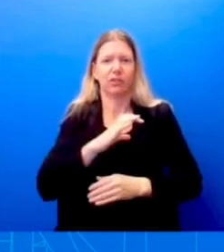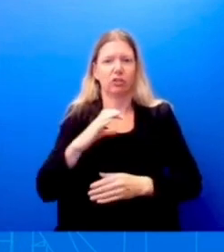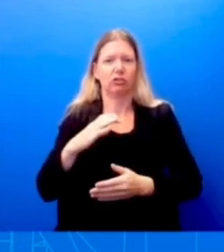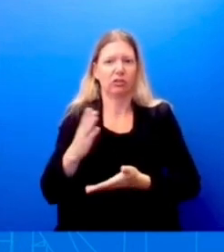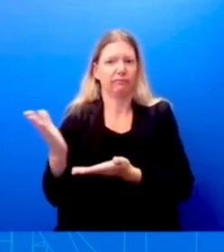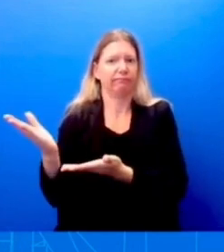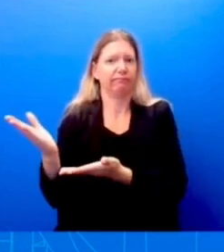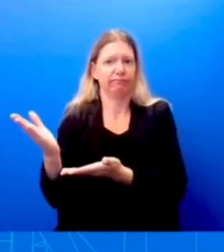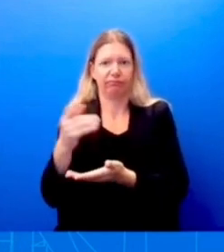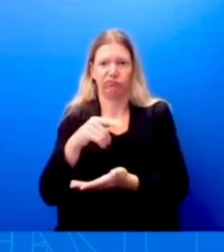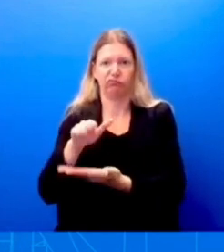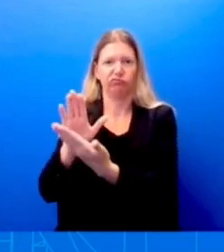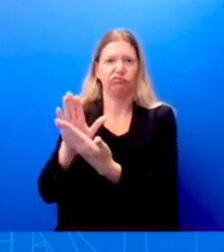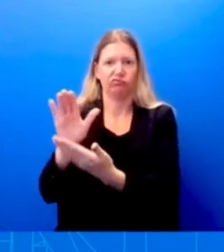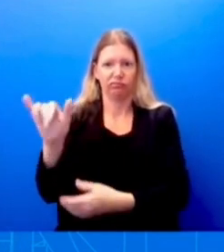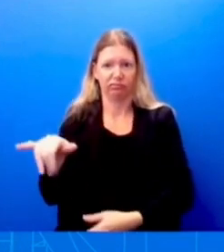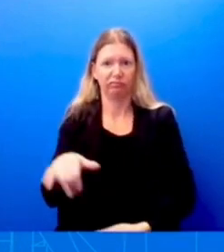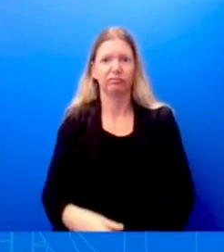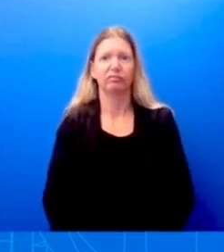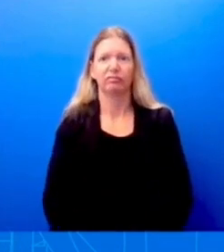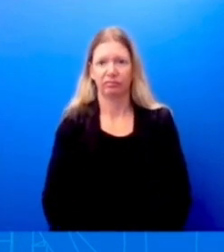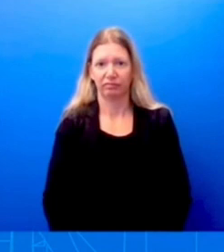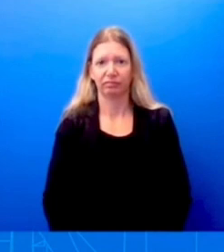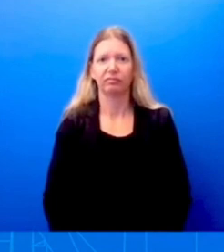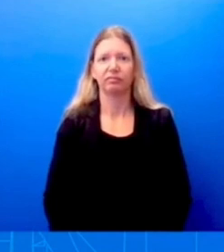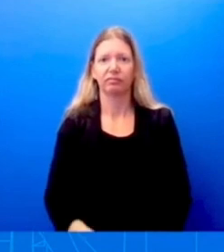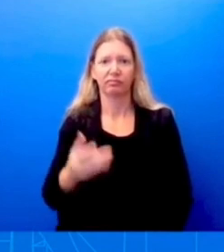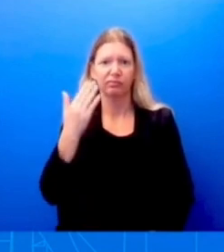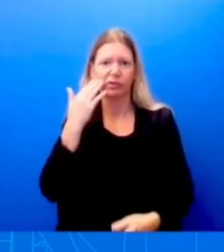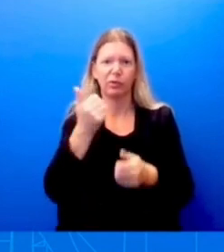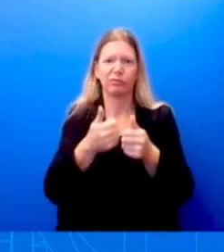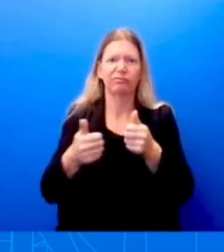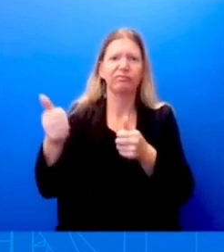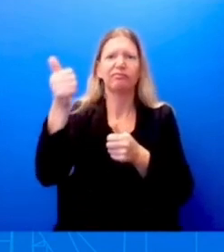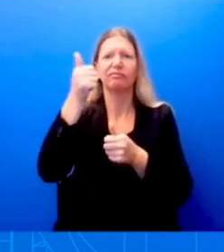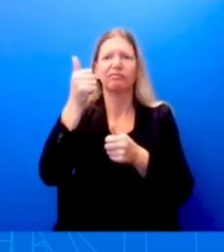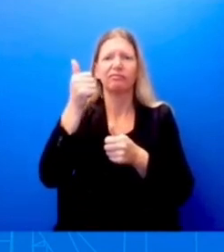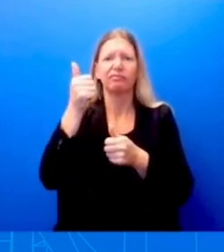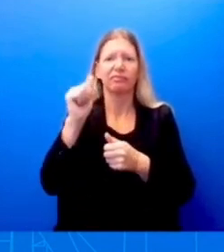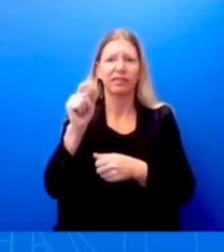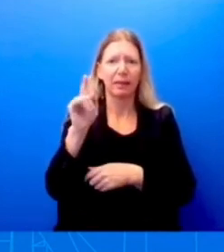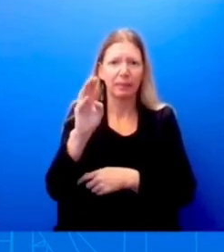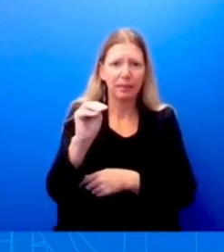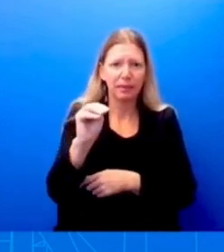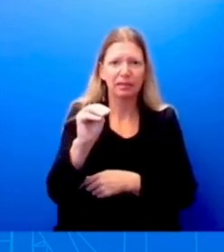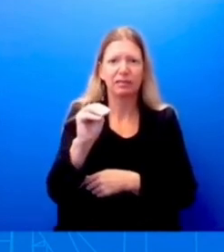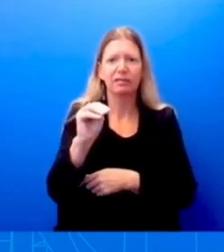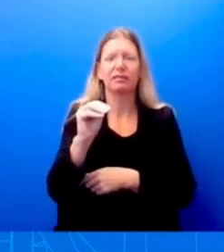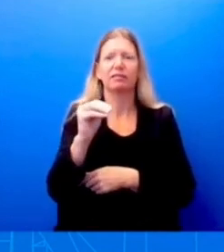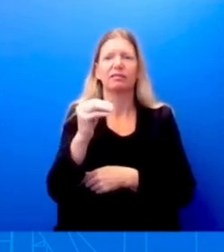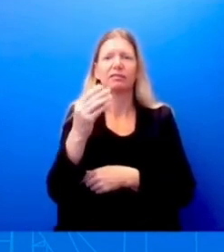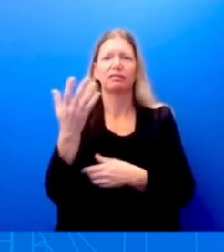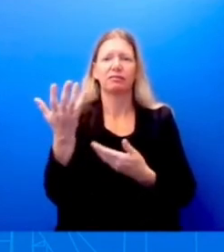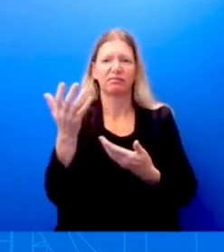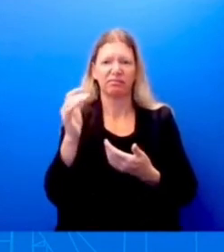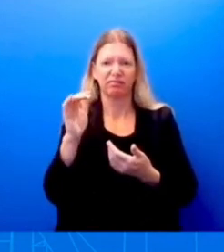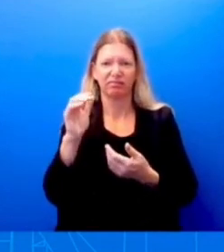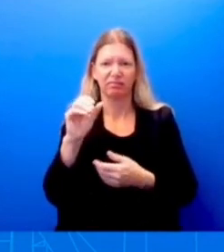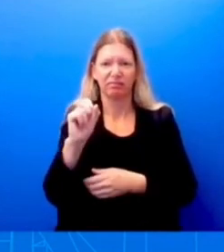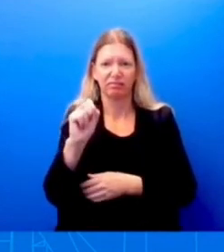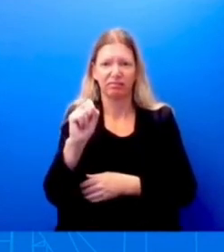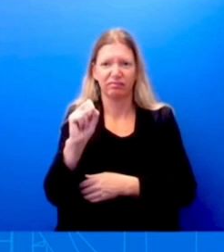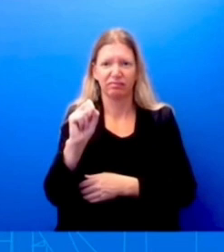you know, senior administration officials, including the OMB, OMB Director Shalonda Young and our Legislative Affairs Shop,